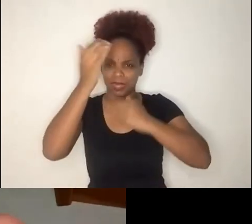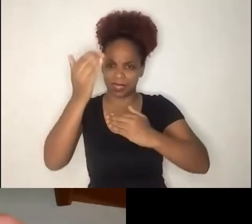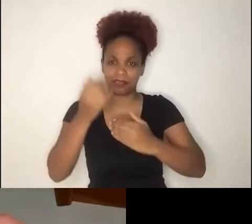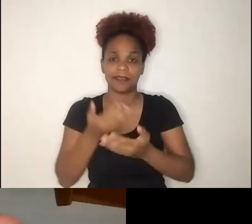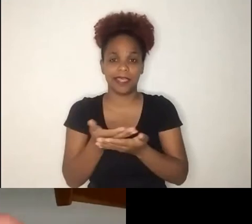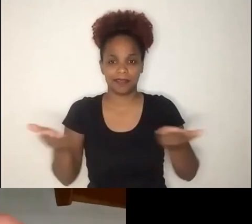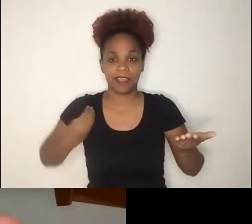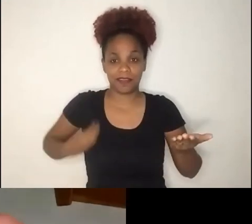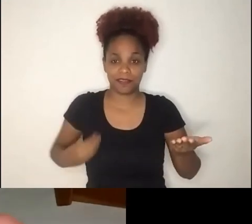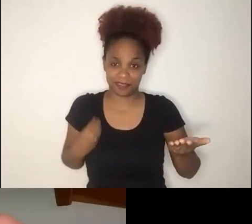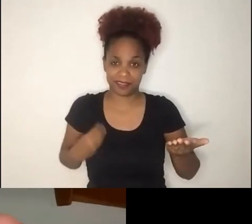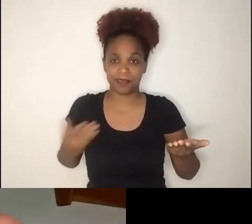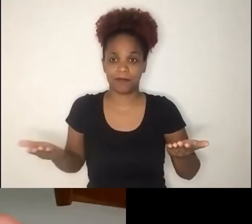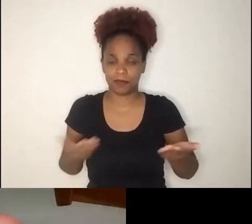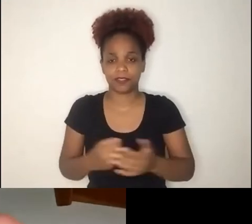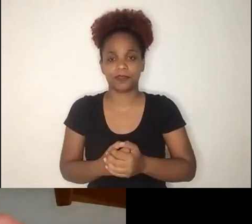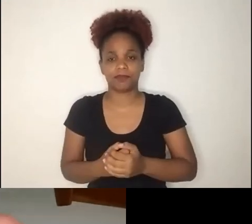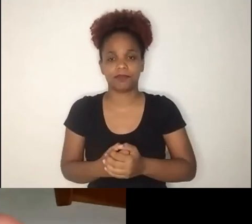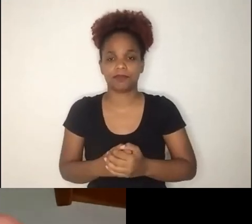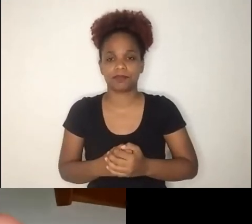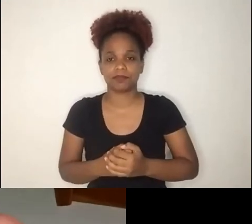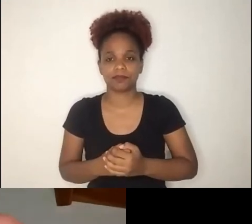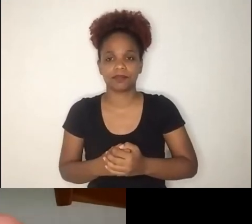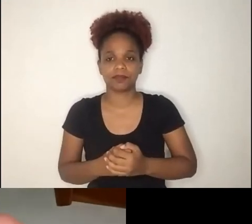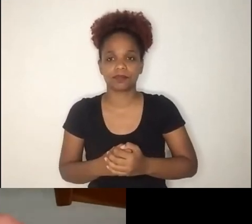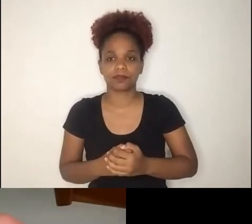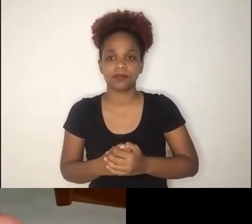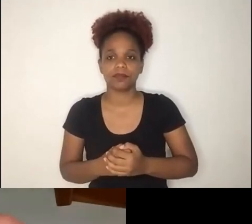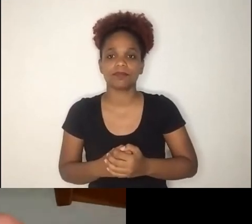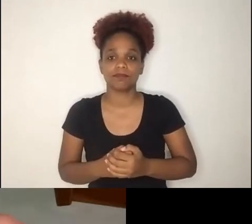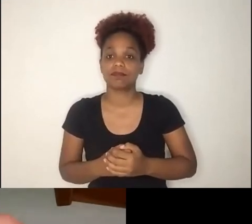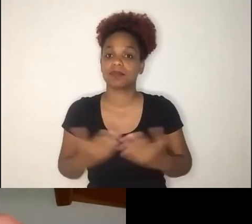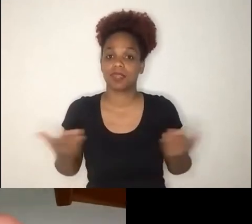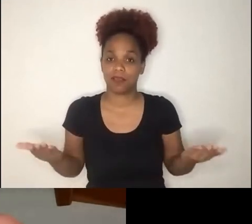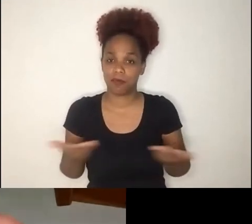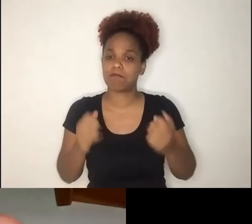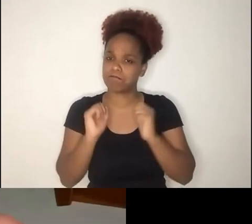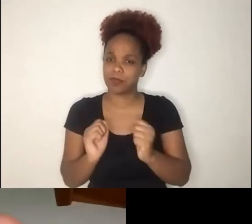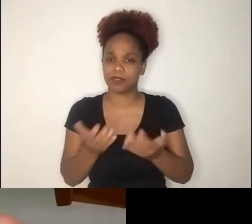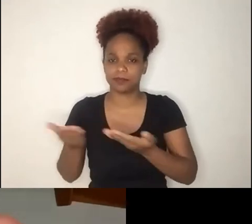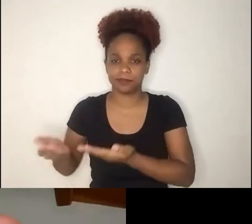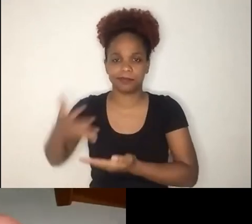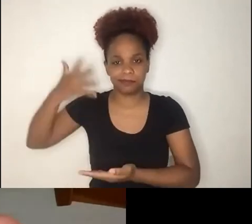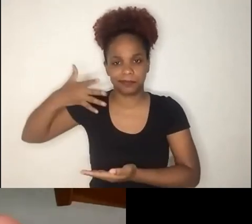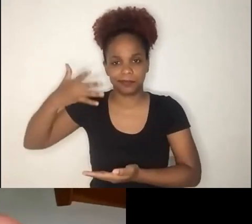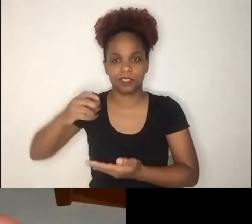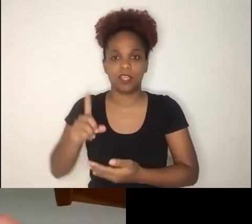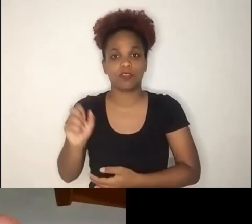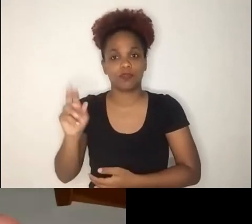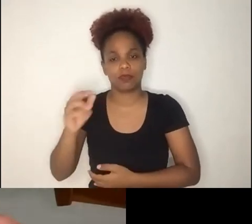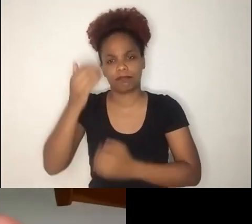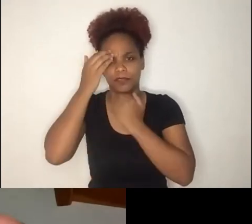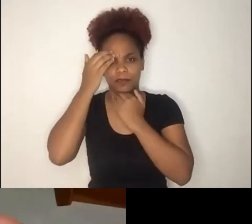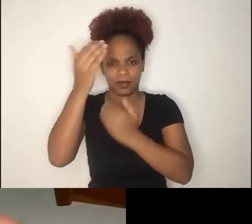us, so I pass the word to him immediately. Thank you very much, Dirk, for your